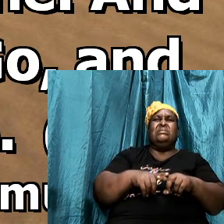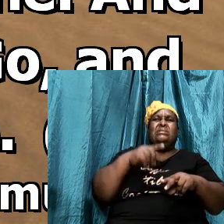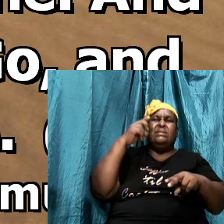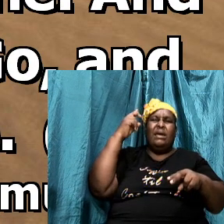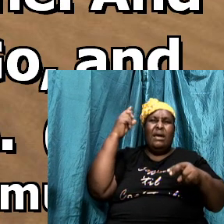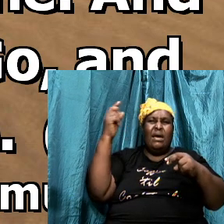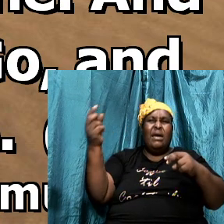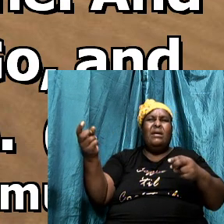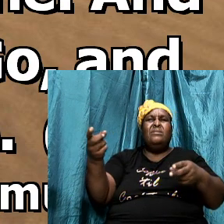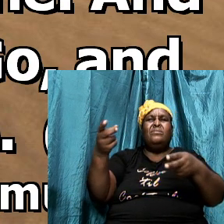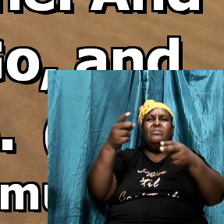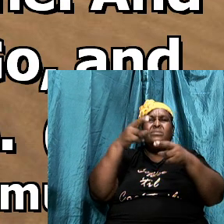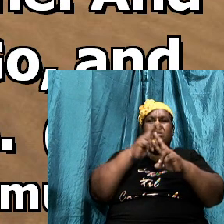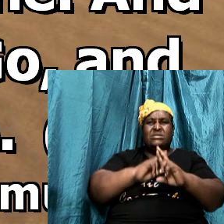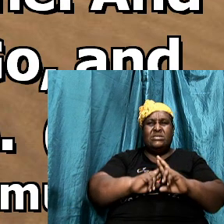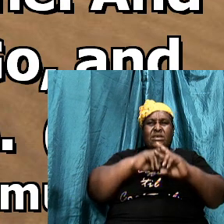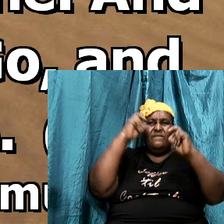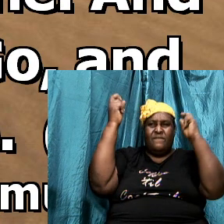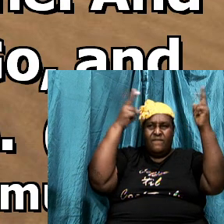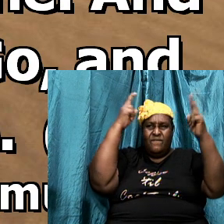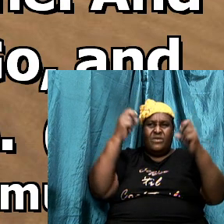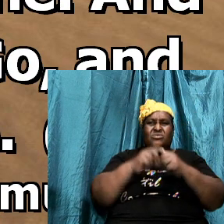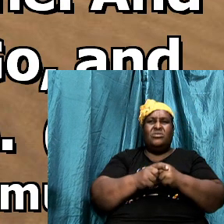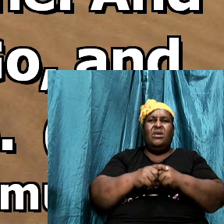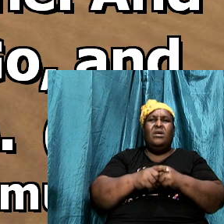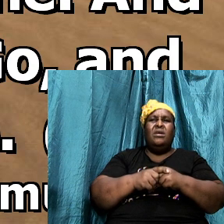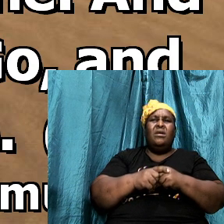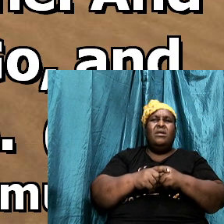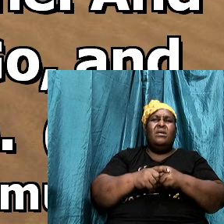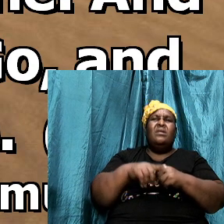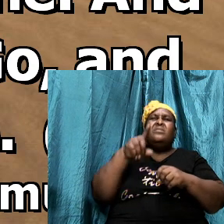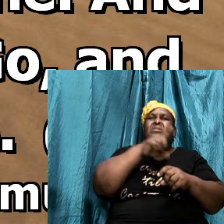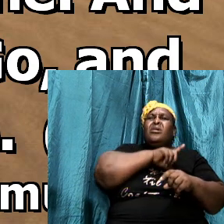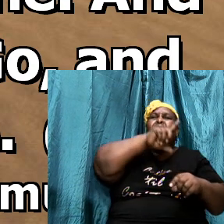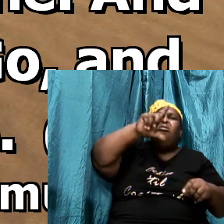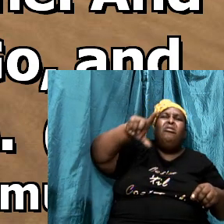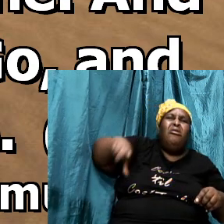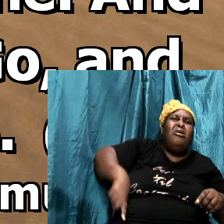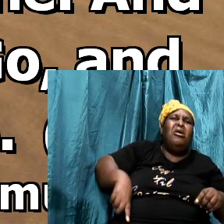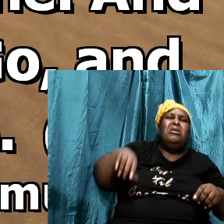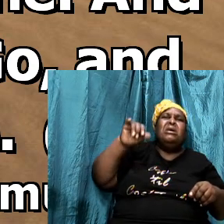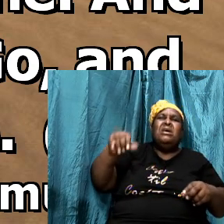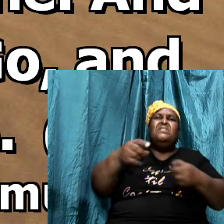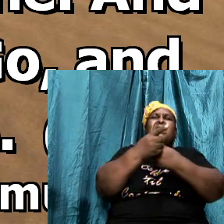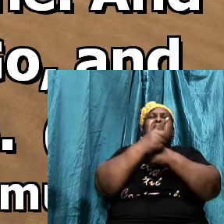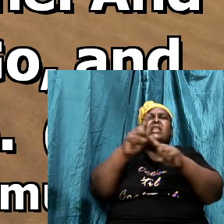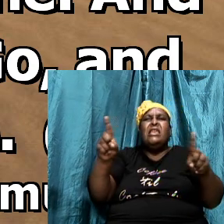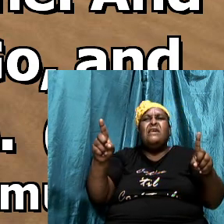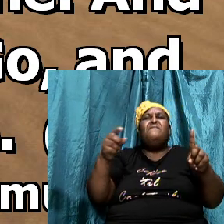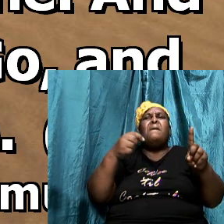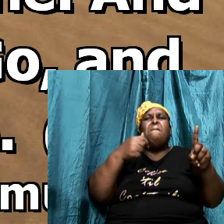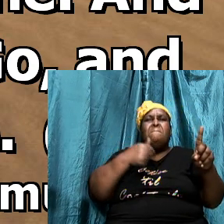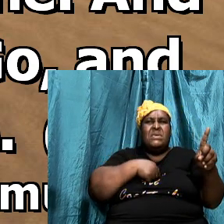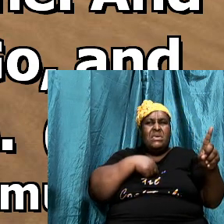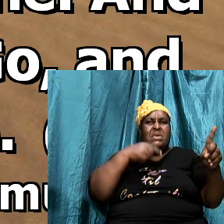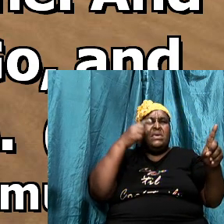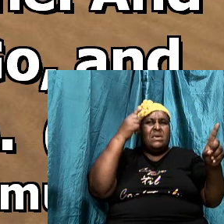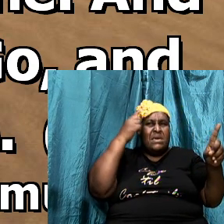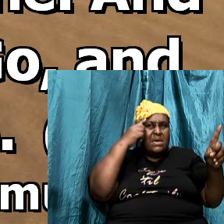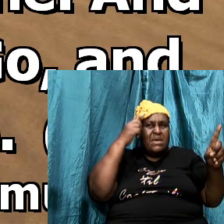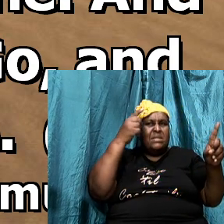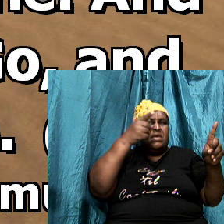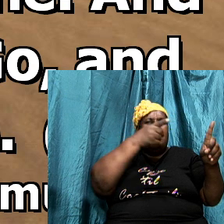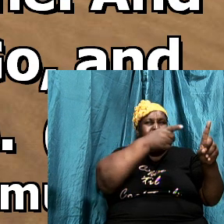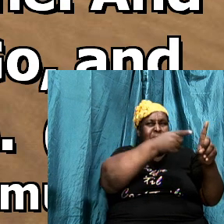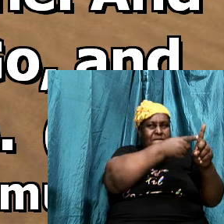So, said, Moreover, the Lord, oh glory, that delivered me out of the power of the lion. So,